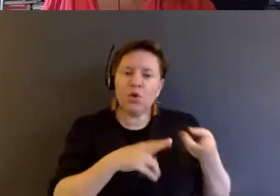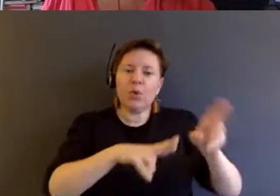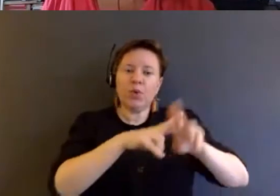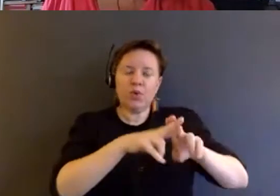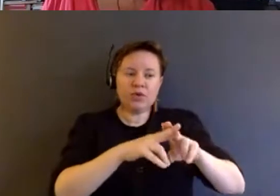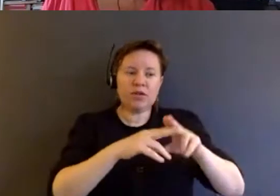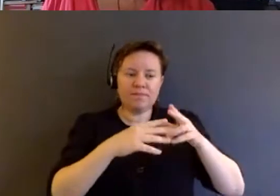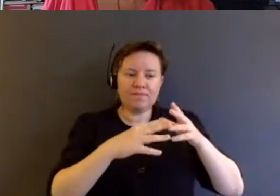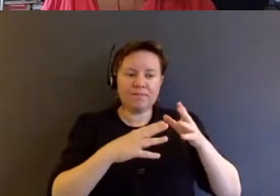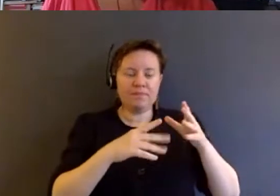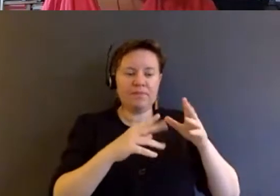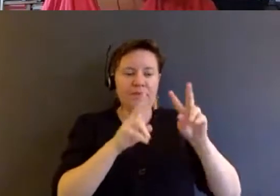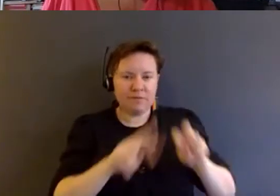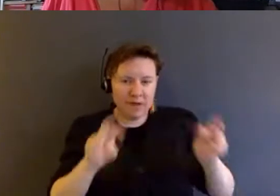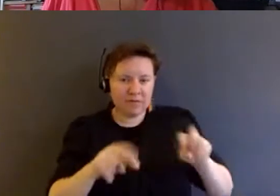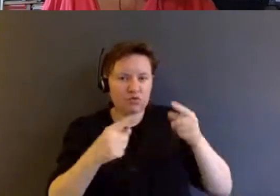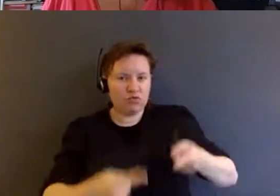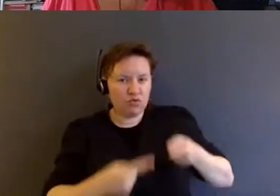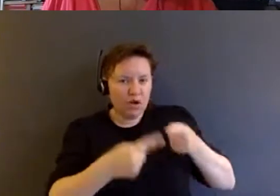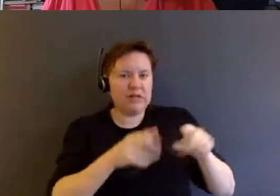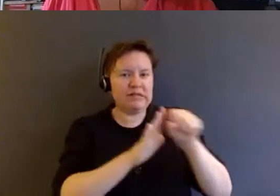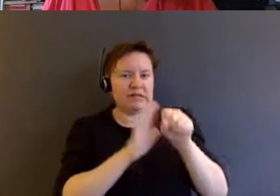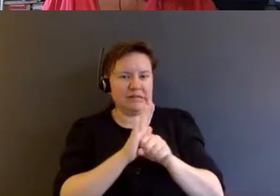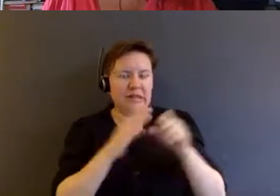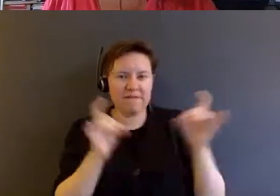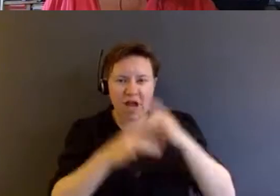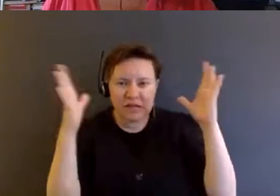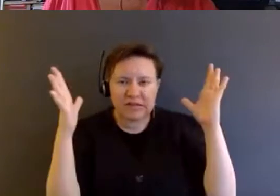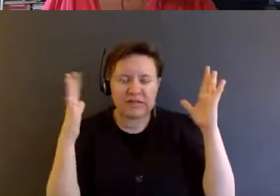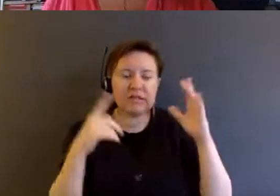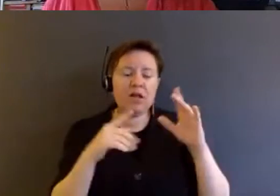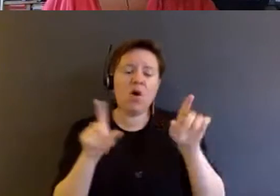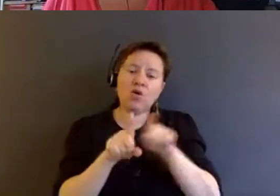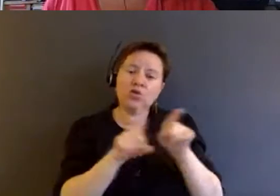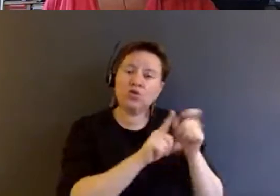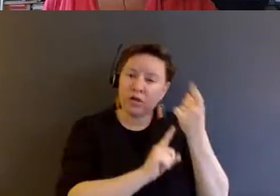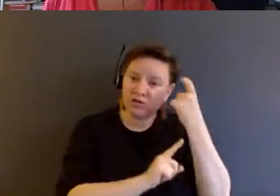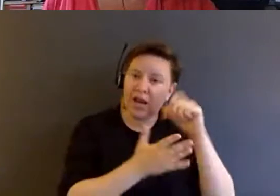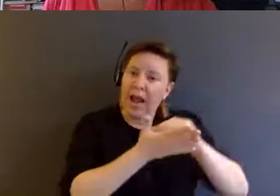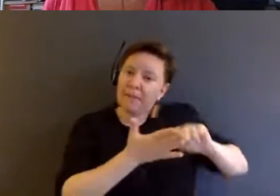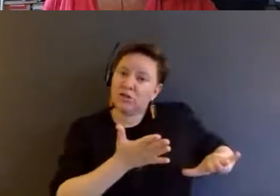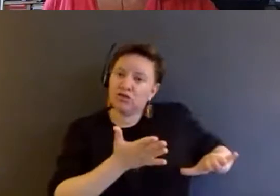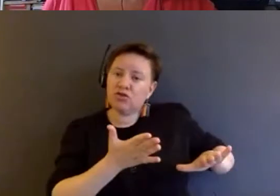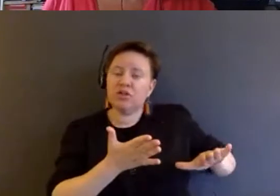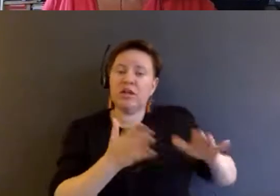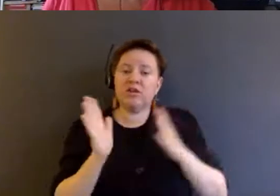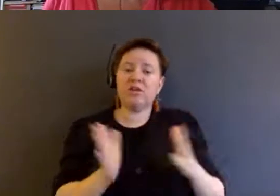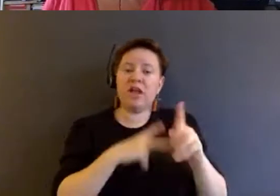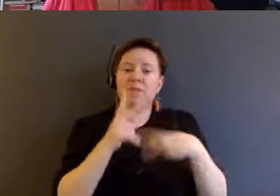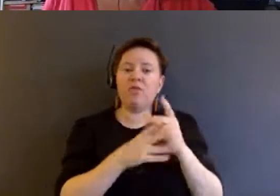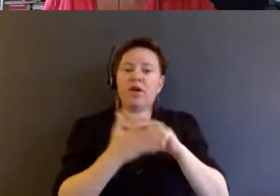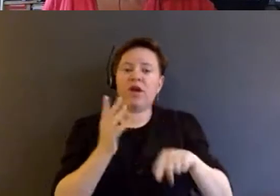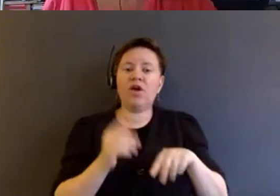of state violence, as well as the need to understand abolition as a form of what I called dis